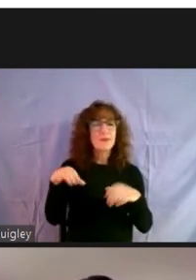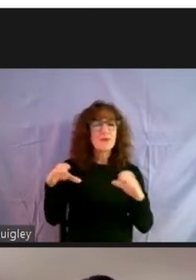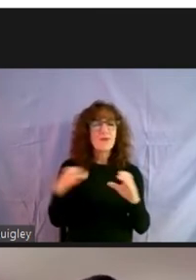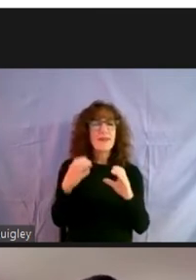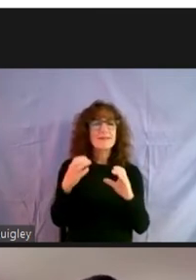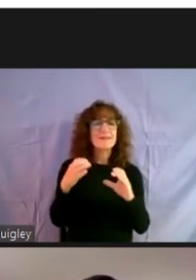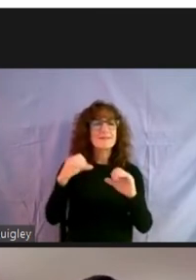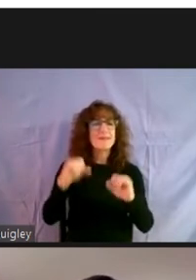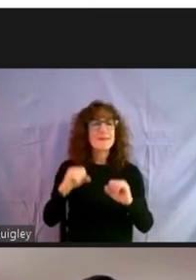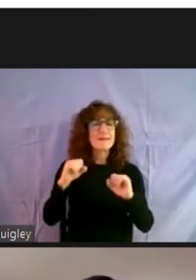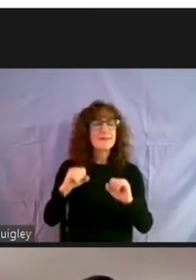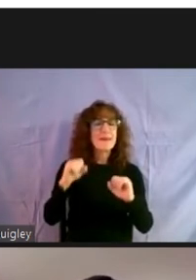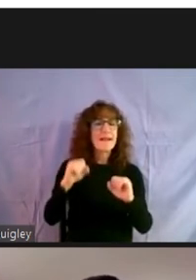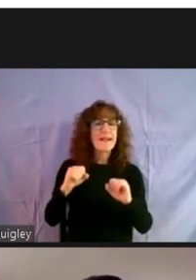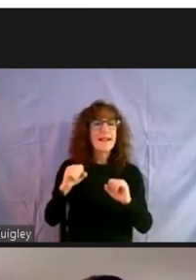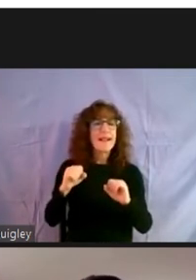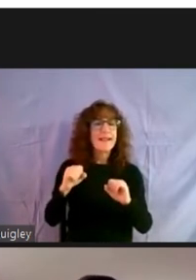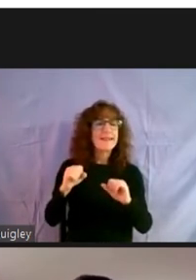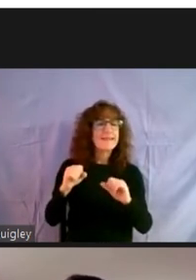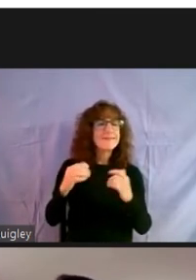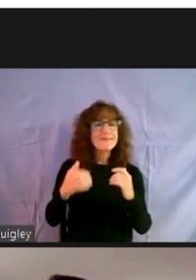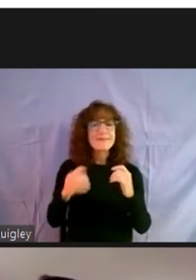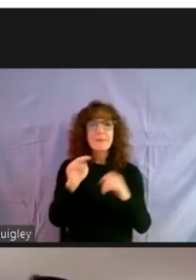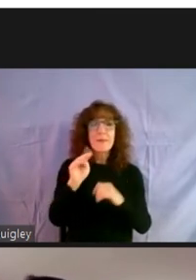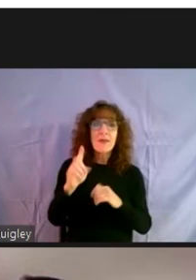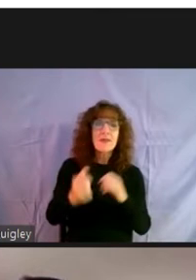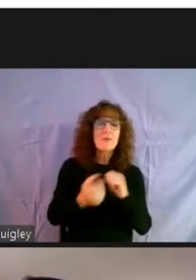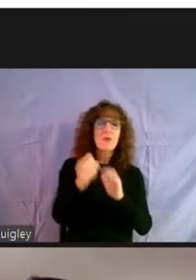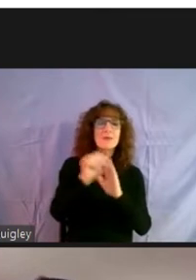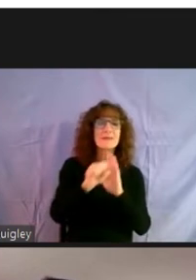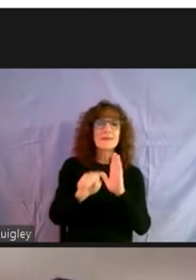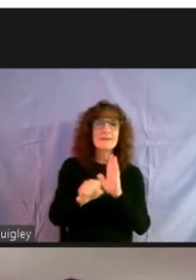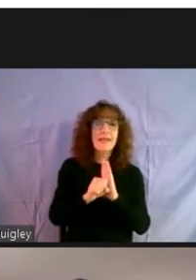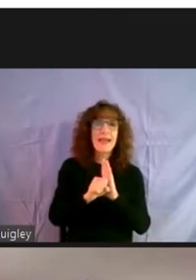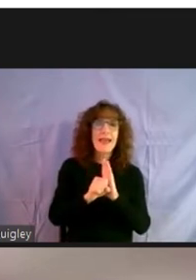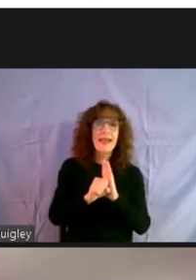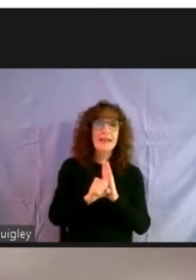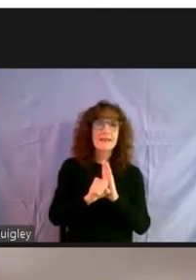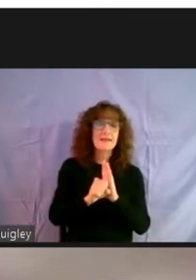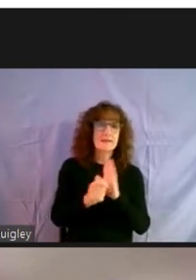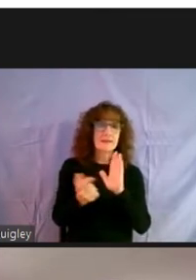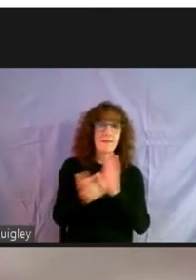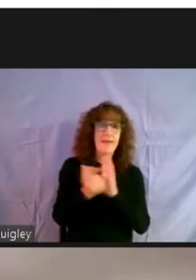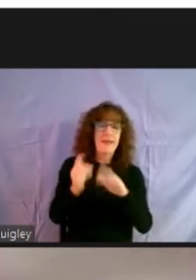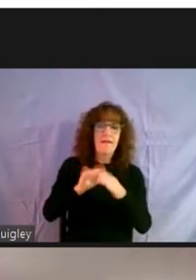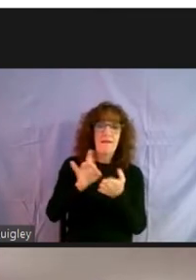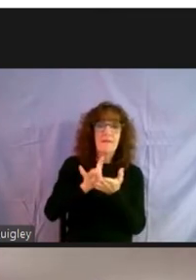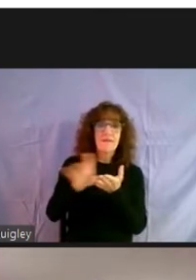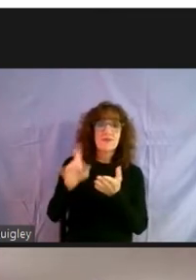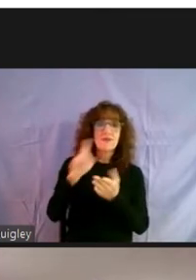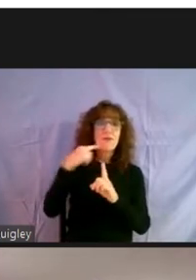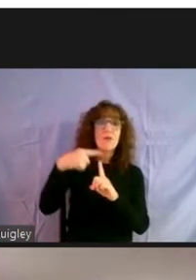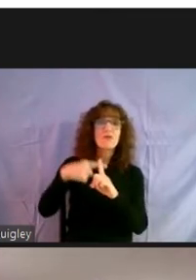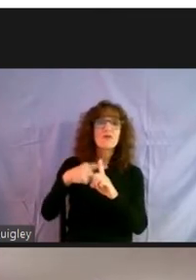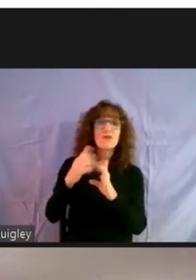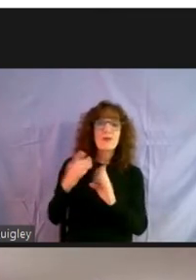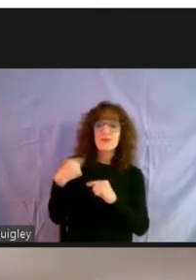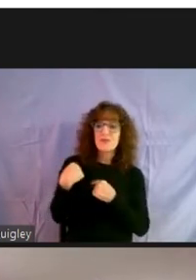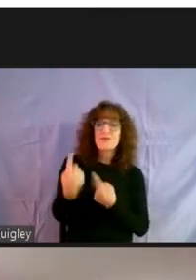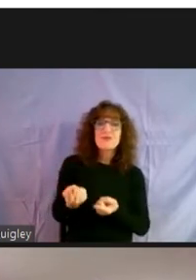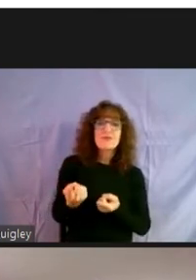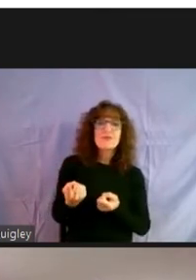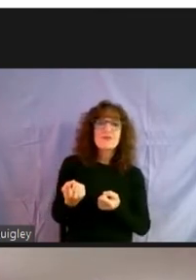in Maryland and in most states, there's right now a ban on evictions for renters and also